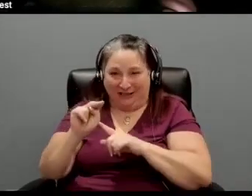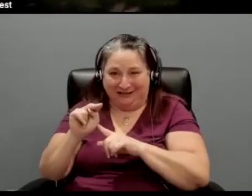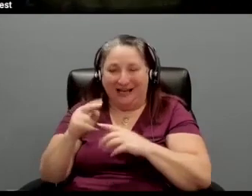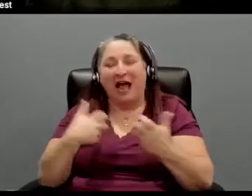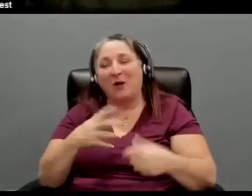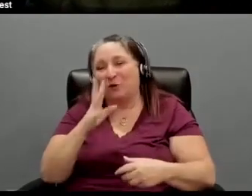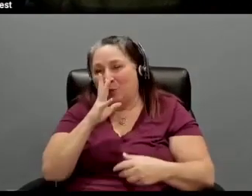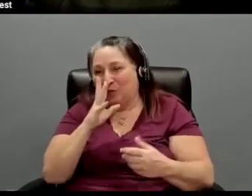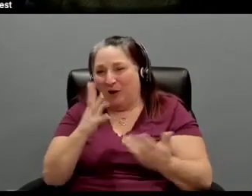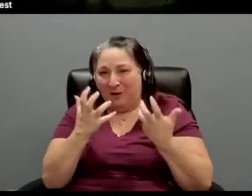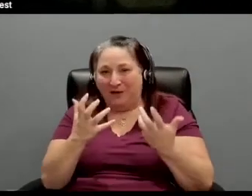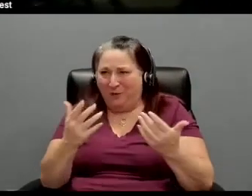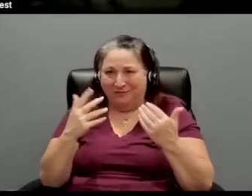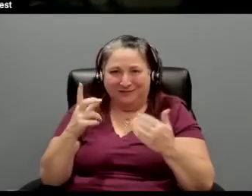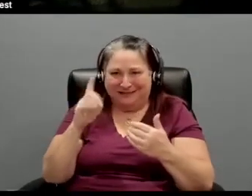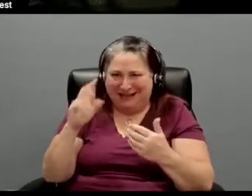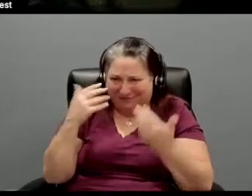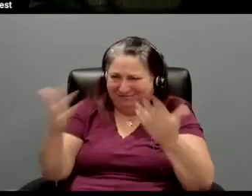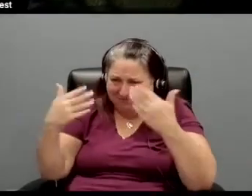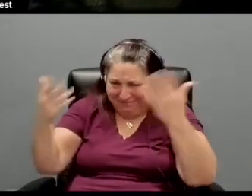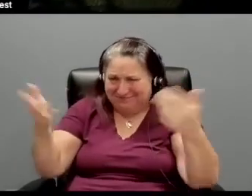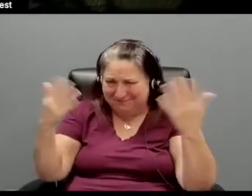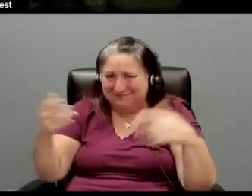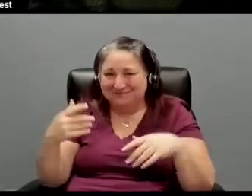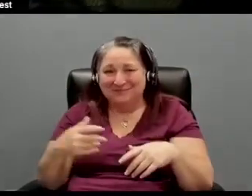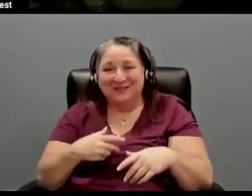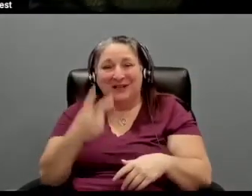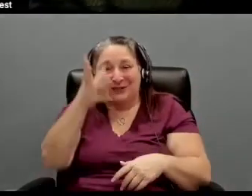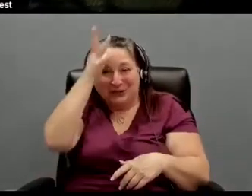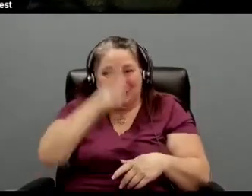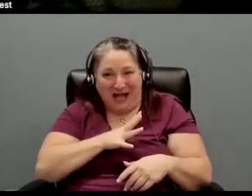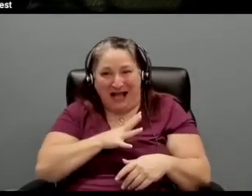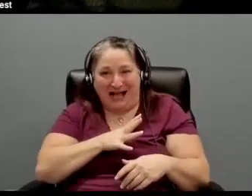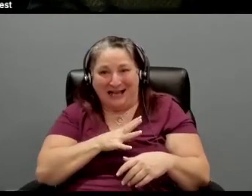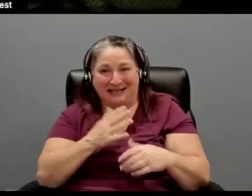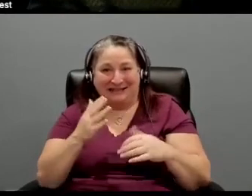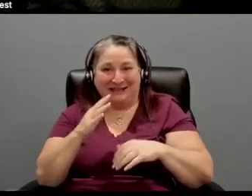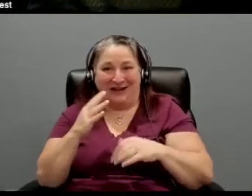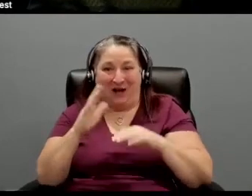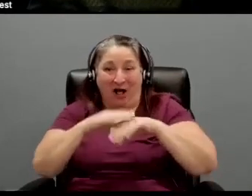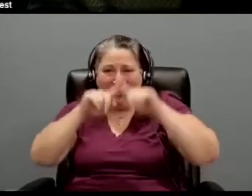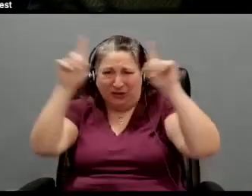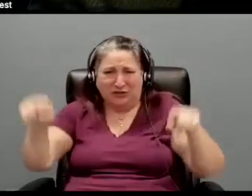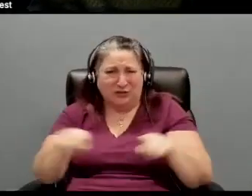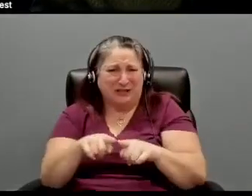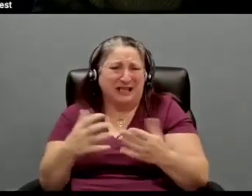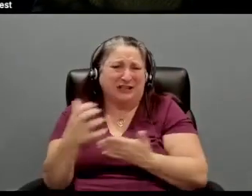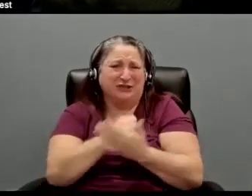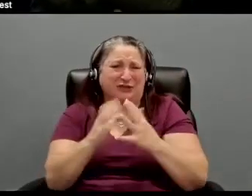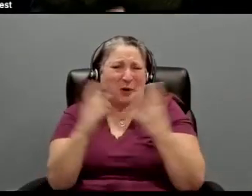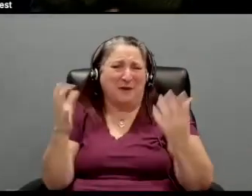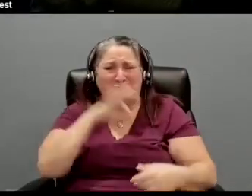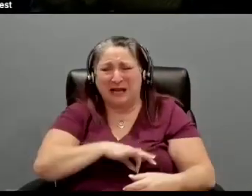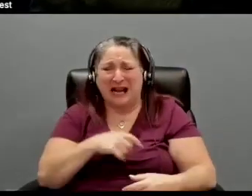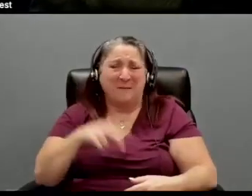talk, but. No, no, no. Talk. I think there's two guys on the bottom of the screen here. I mean, they deserve so much credit. I've been listening to